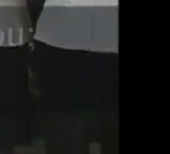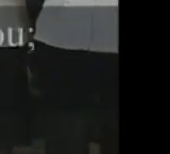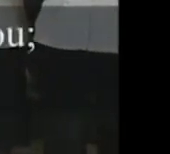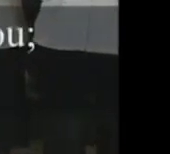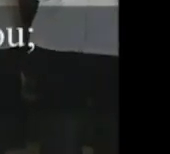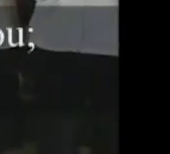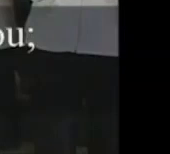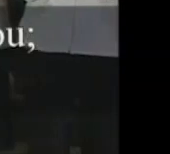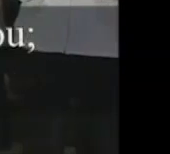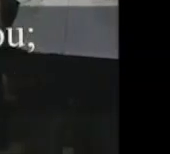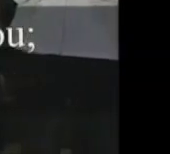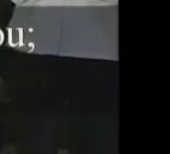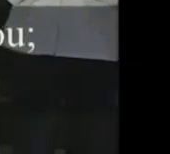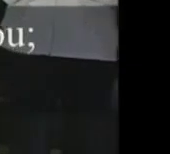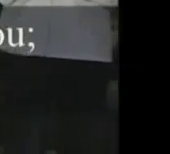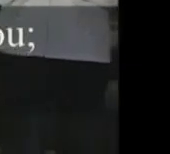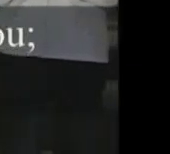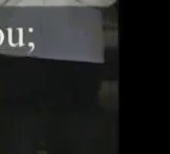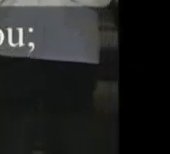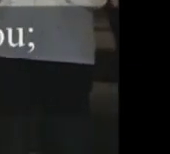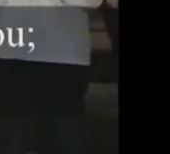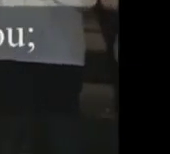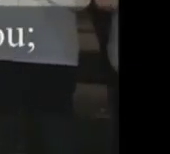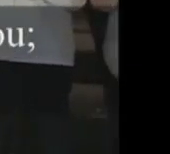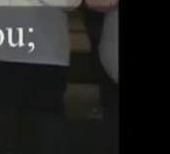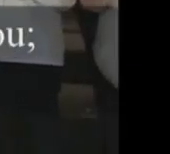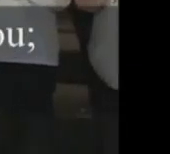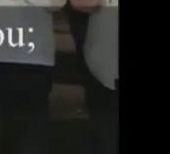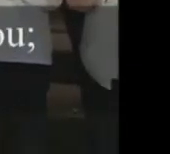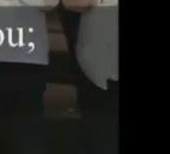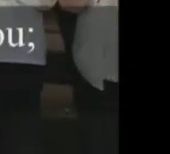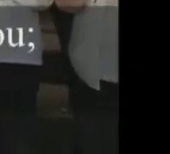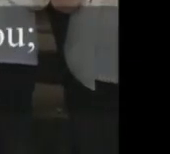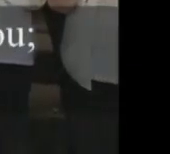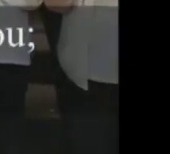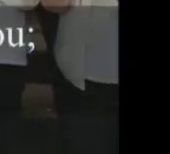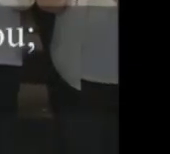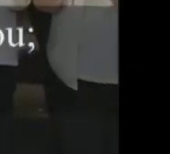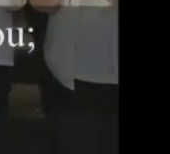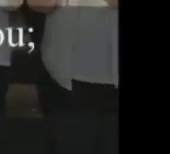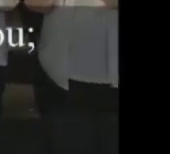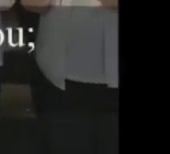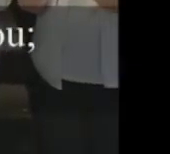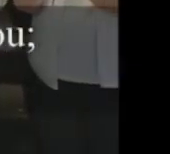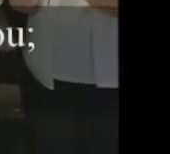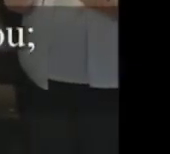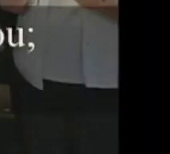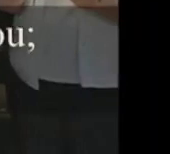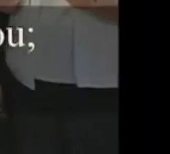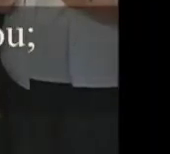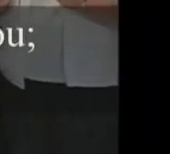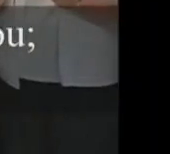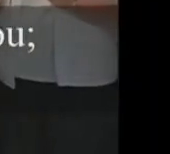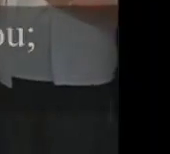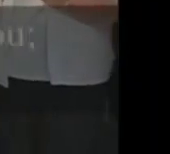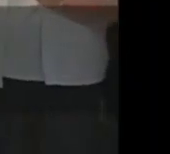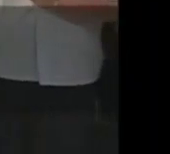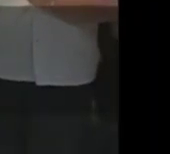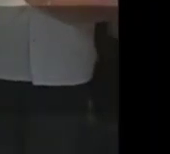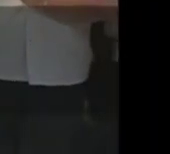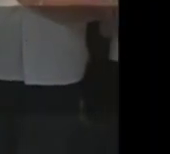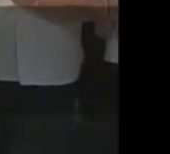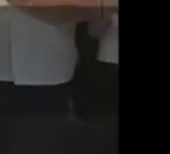The flames will not hurt you, I only design